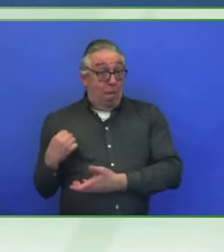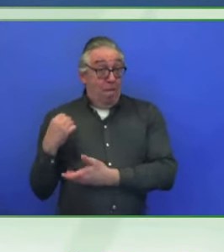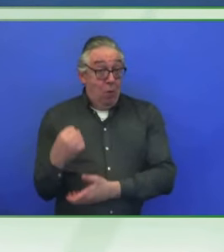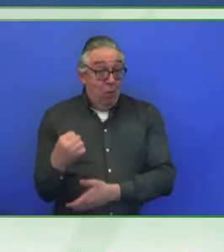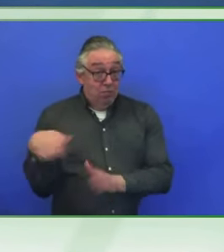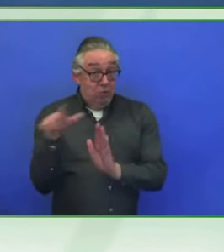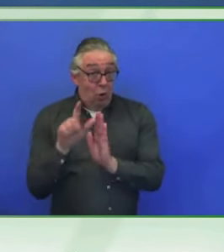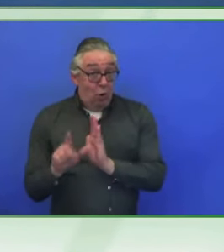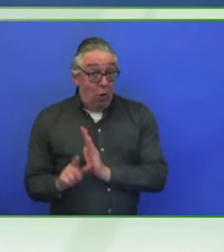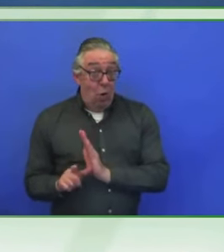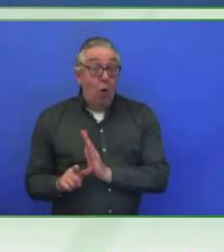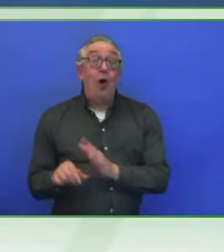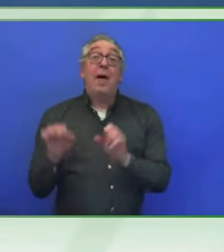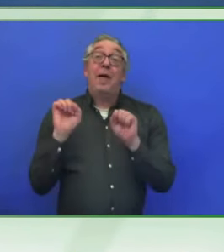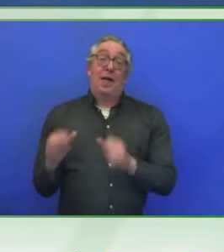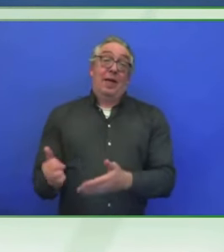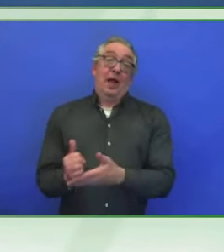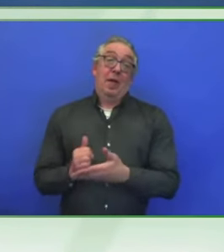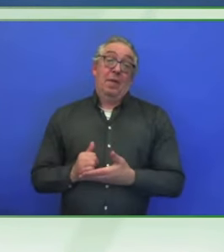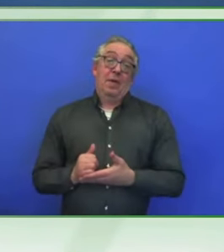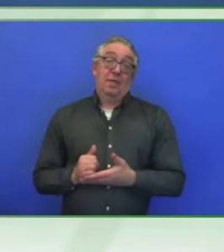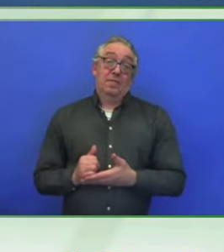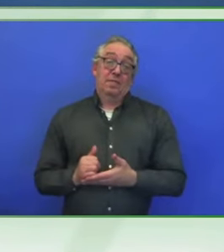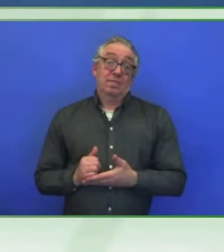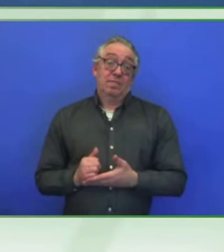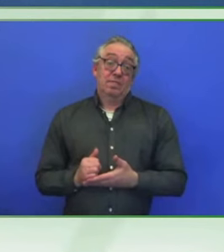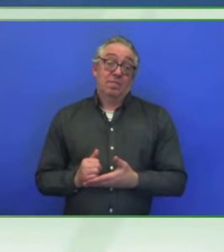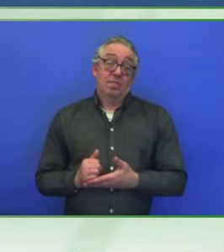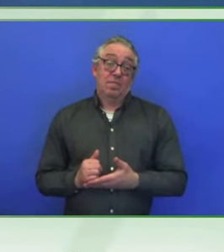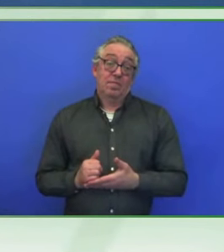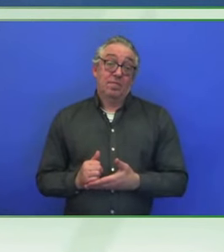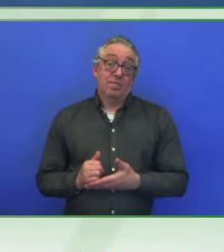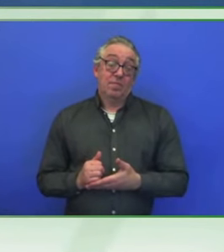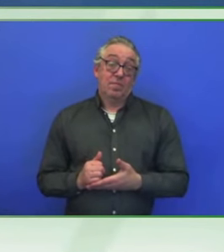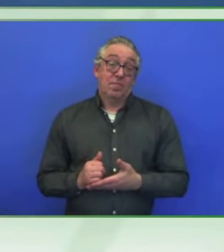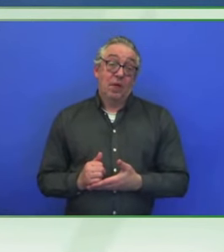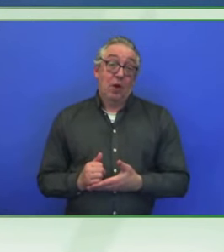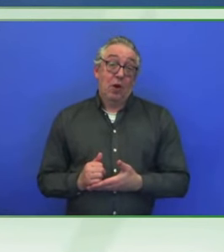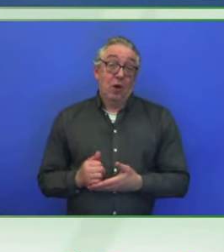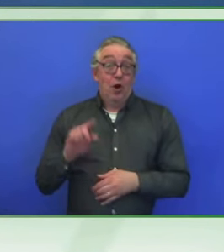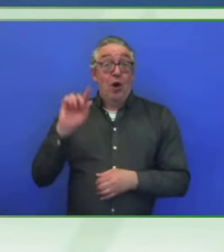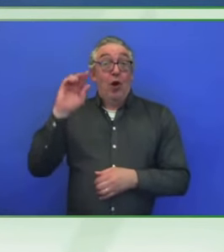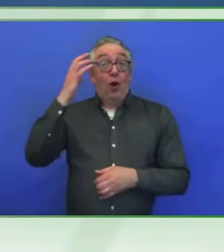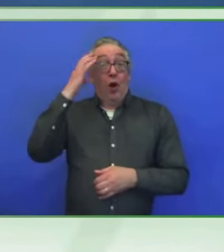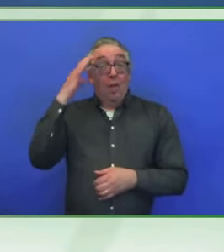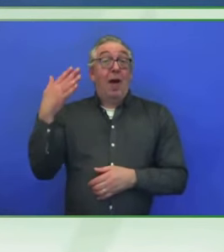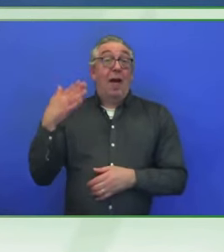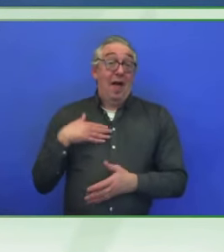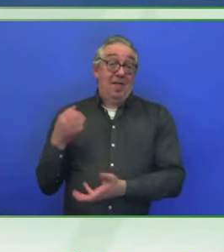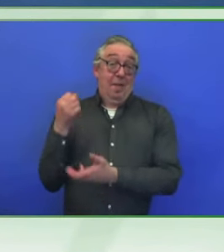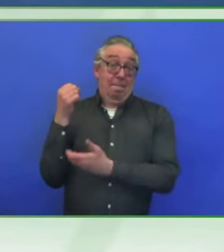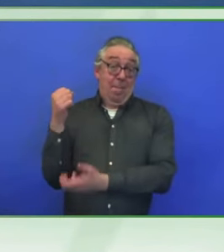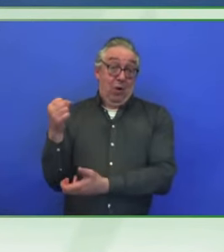governments and then their partnership with the private sector. Then at the same time,